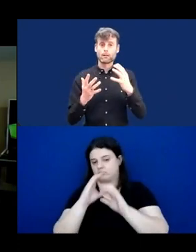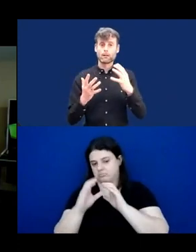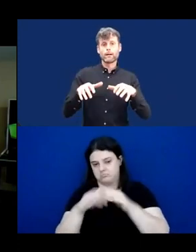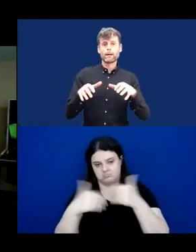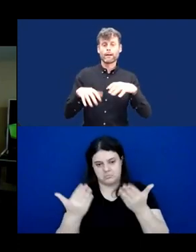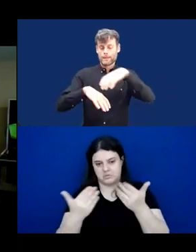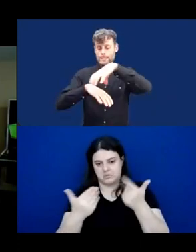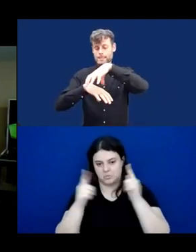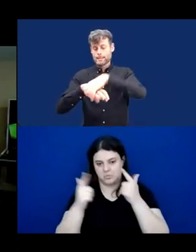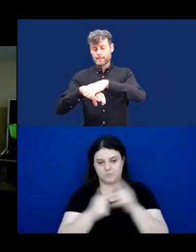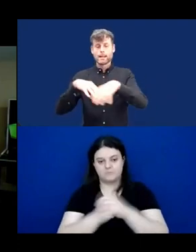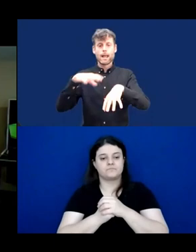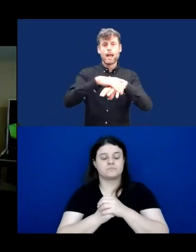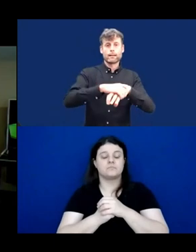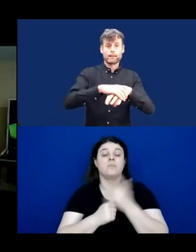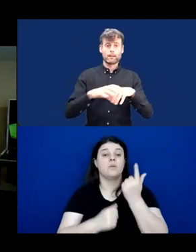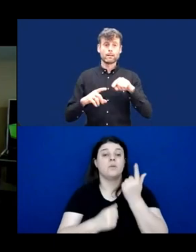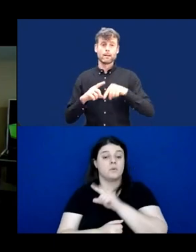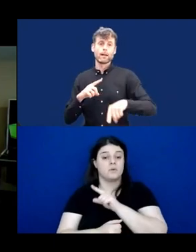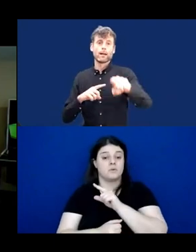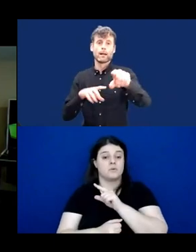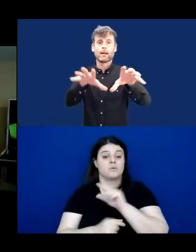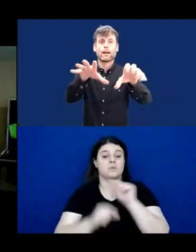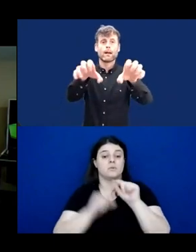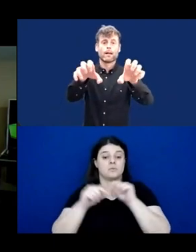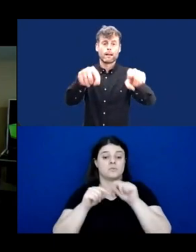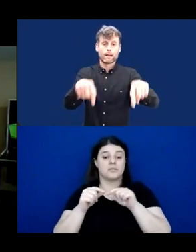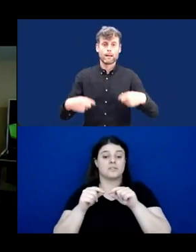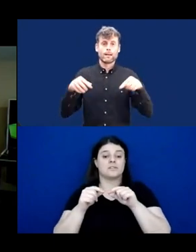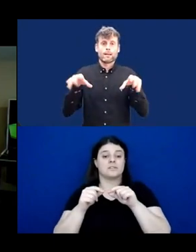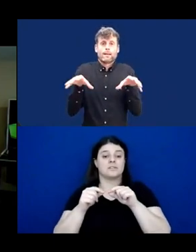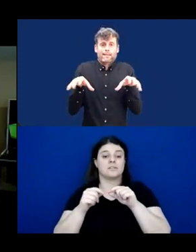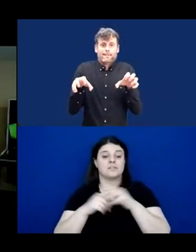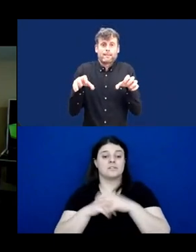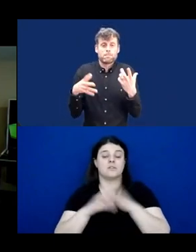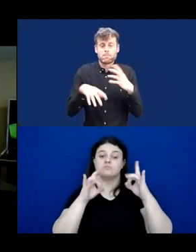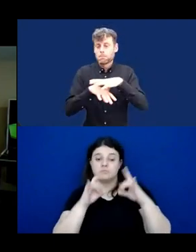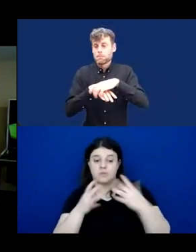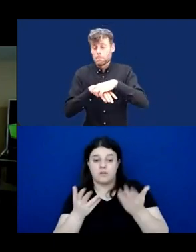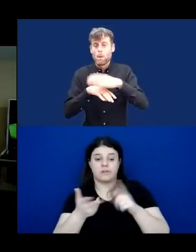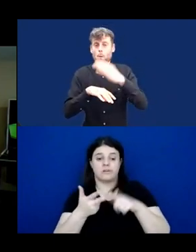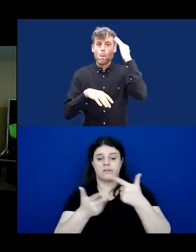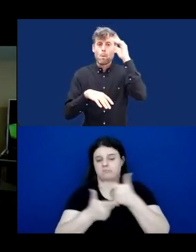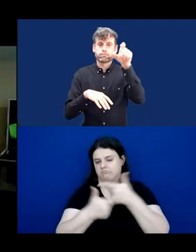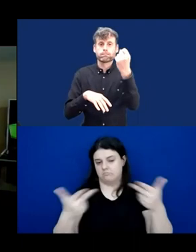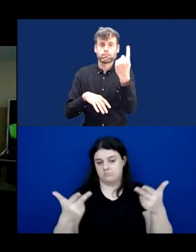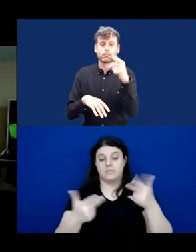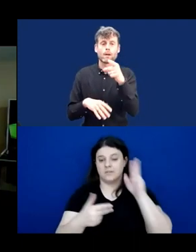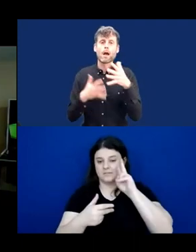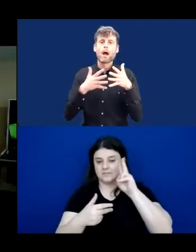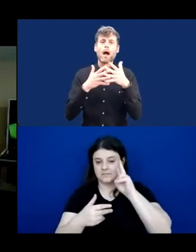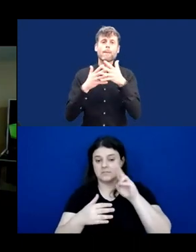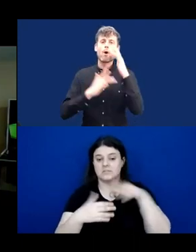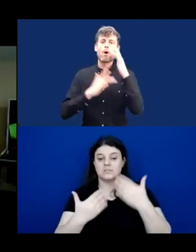device that could provide back-channeling cues or feedback cues. Do you remember America Online a long time